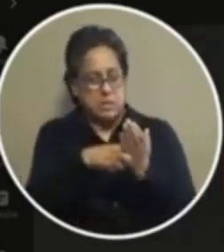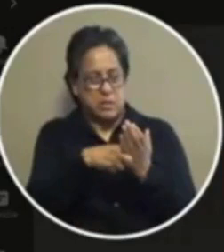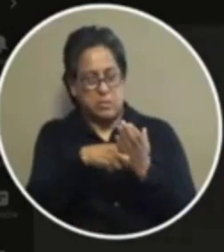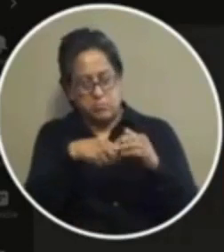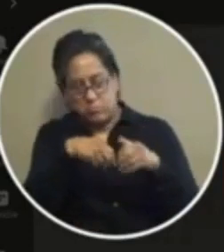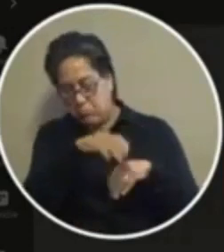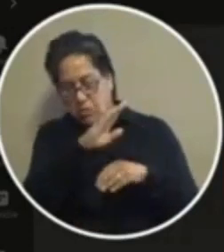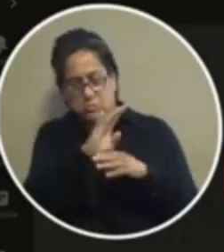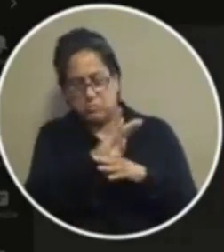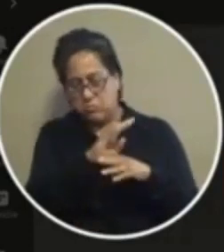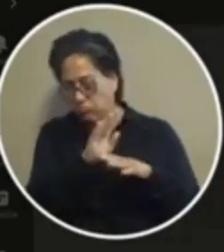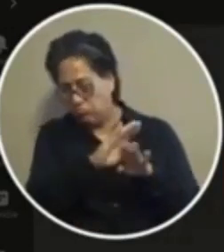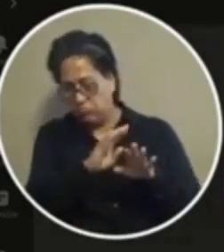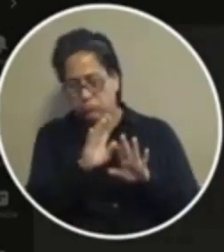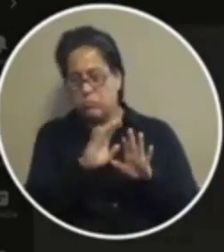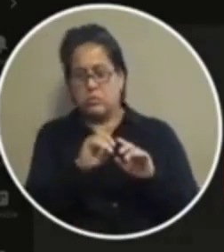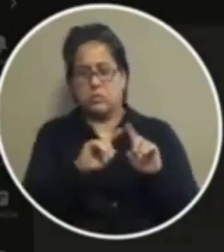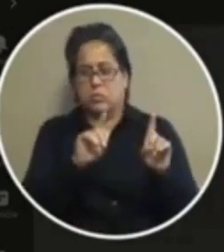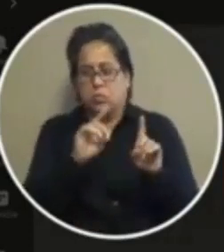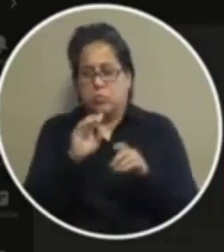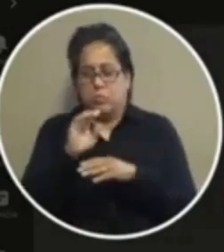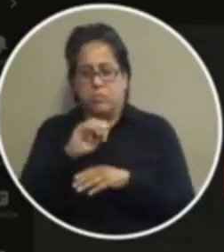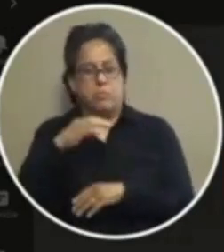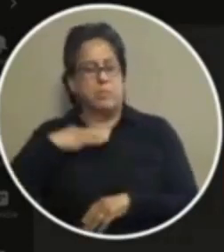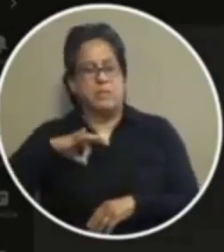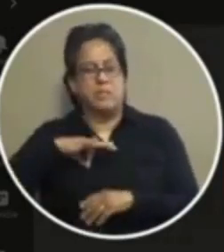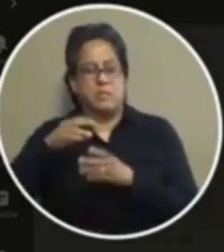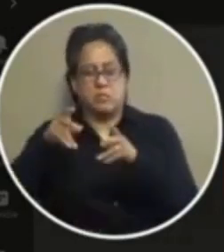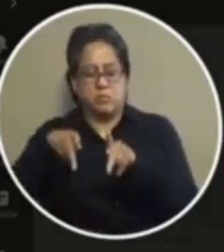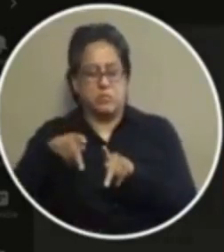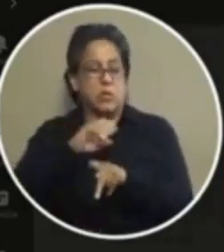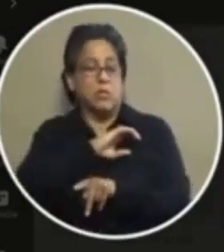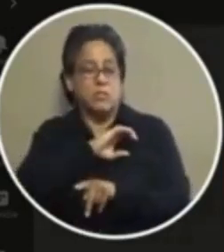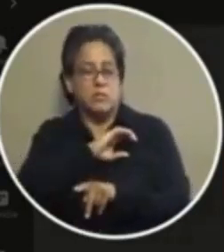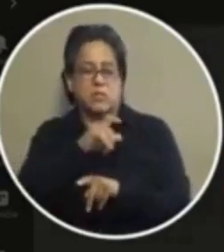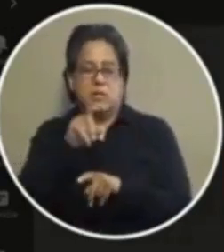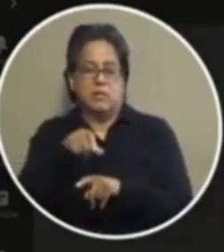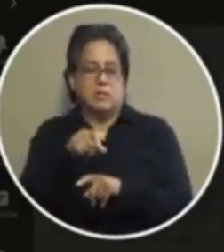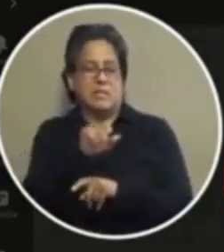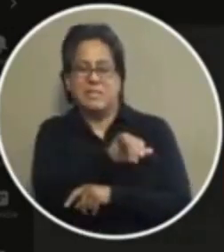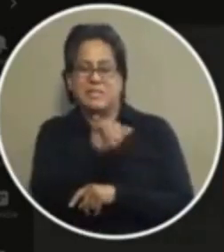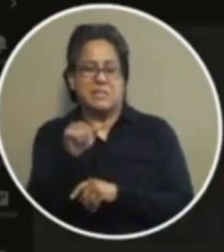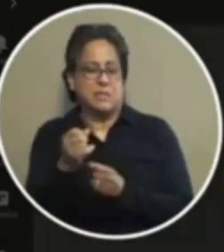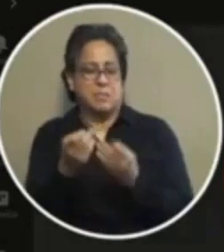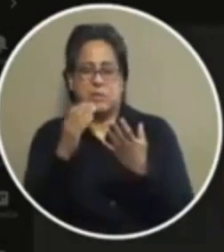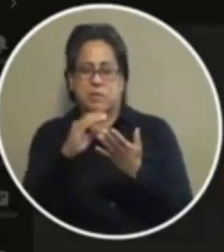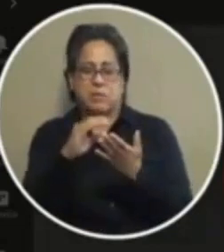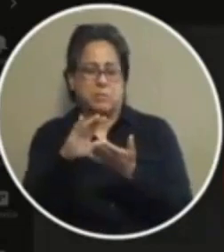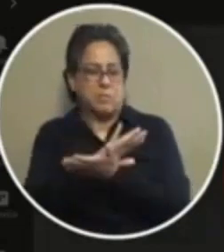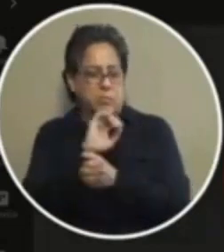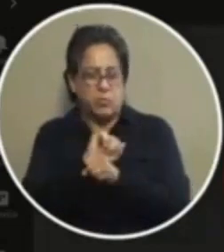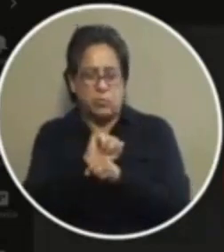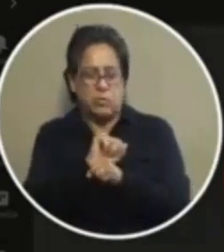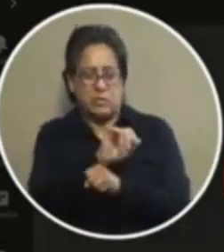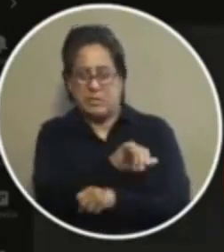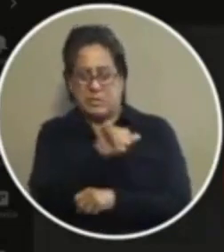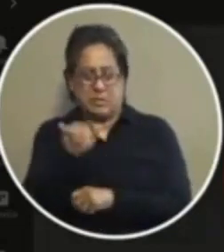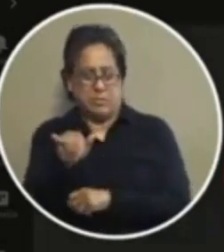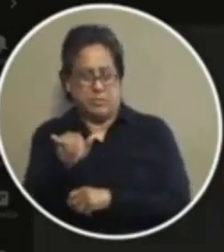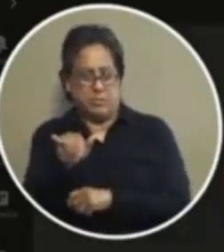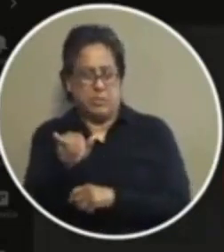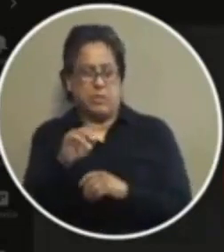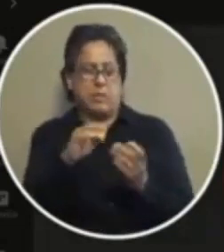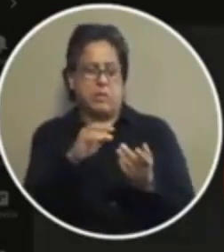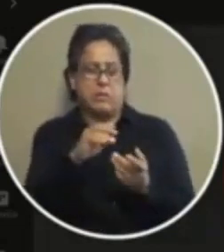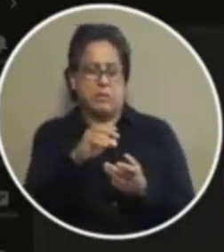your business it really has no benefit directly to the officer on the ground because he has to do the same amount of paperwork as if he were putting the person in